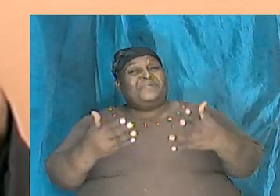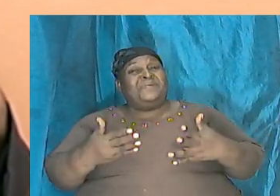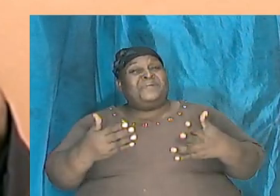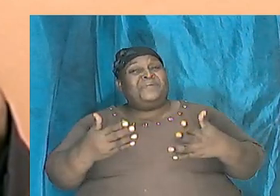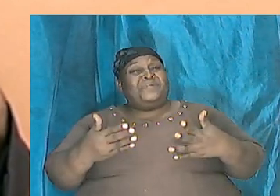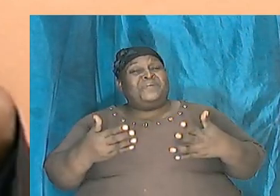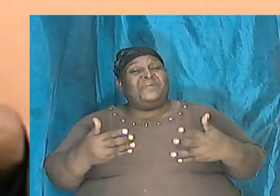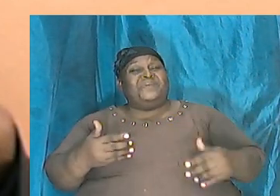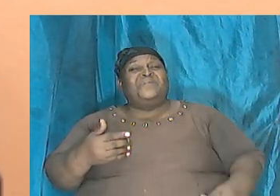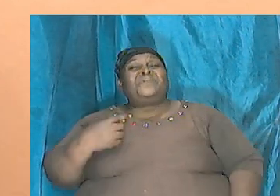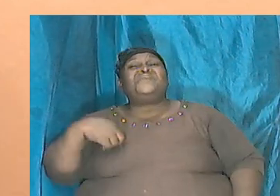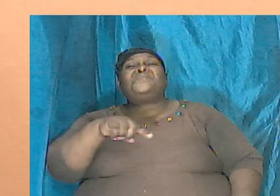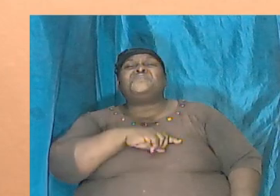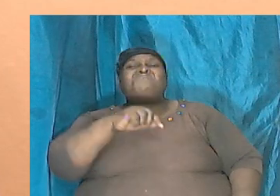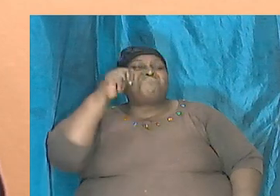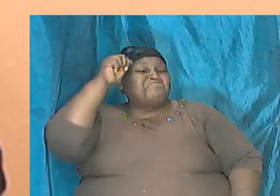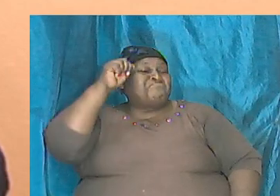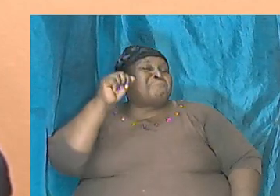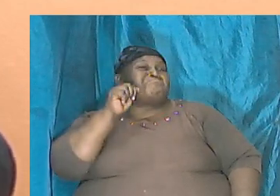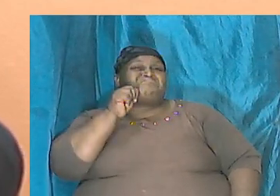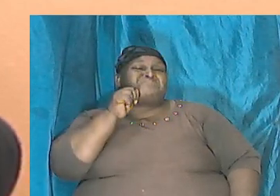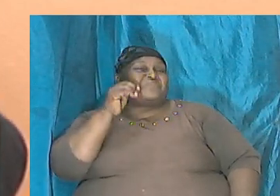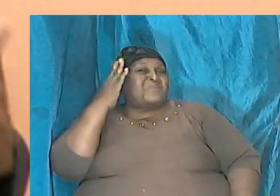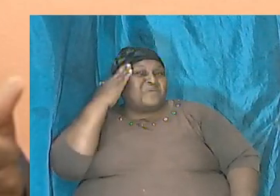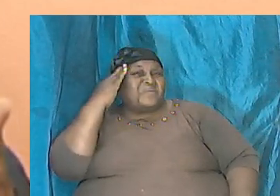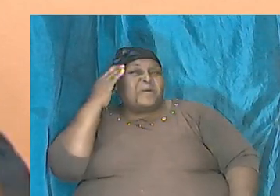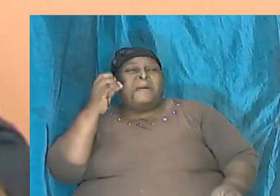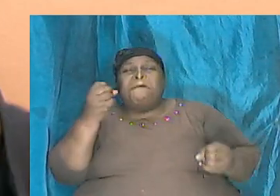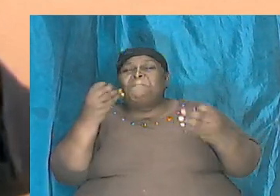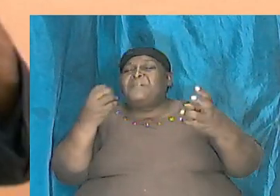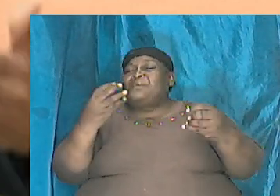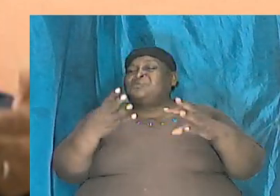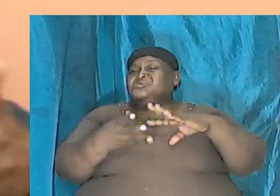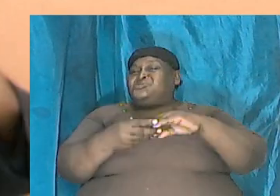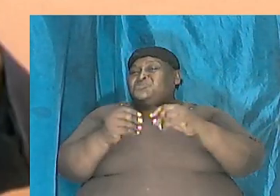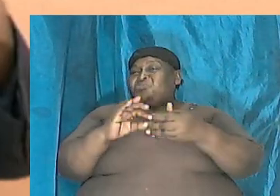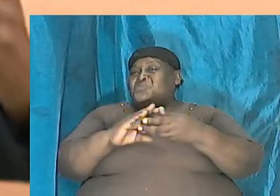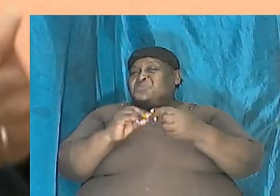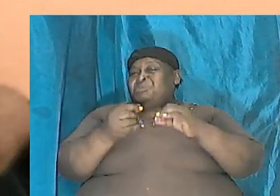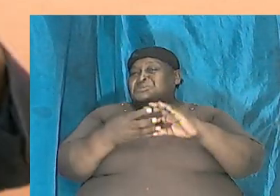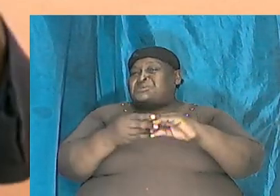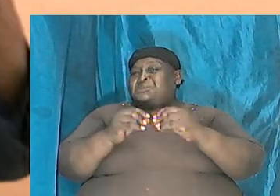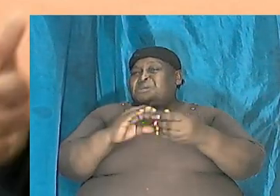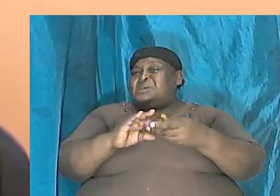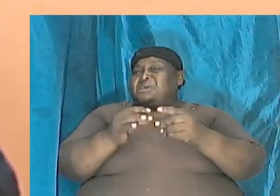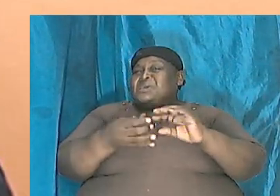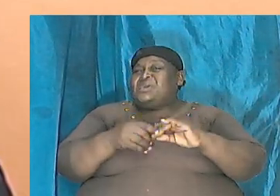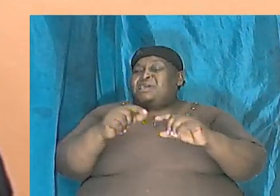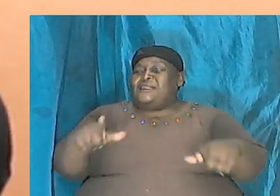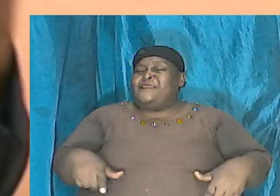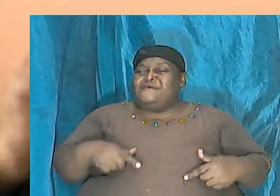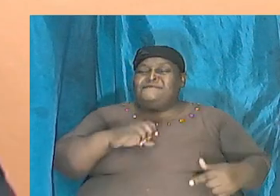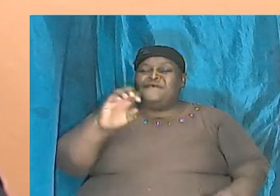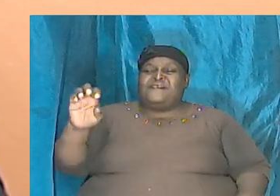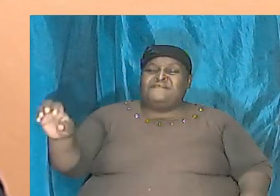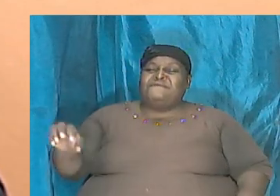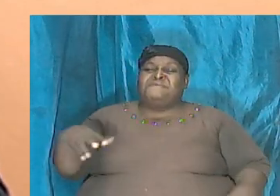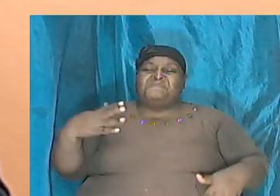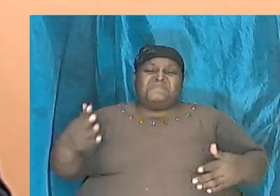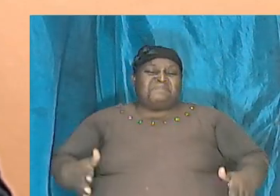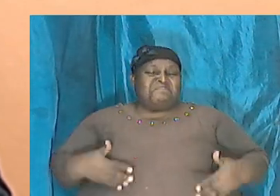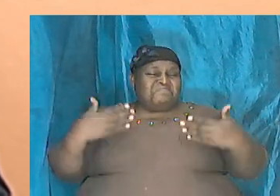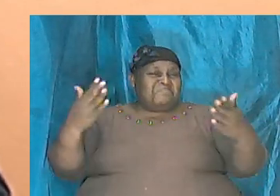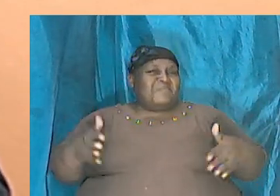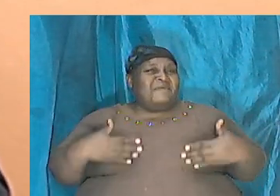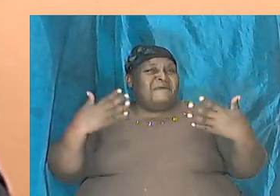adults know that in many of these stories when we read that they go and live happily ever after, it is just a fairy tale